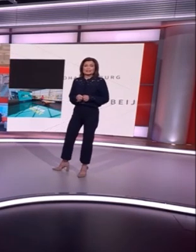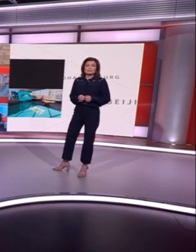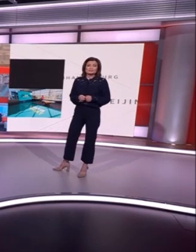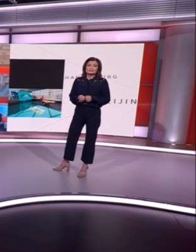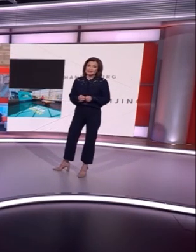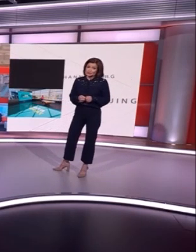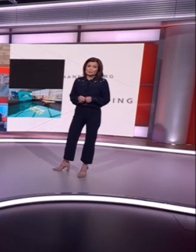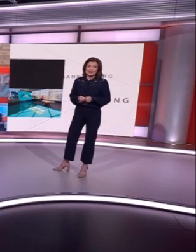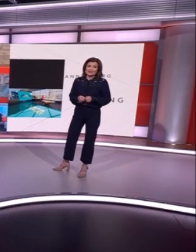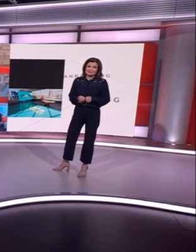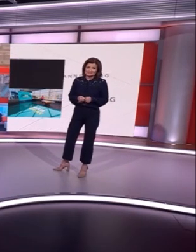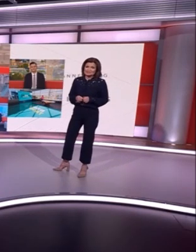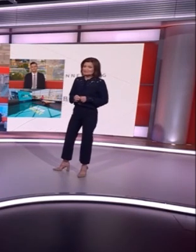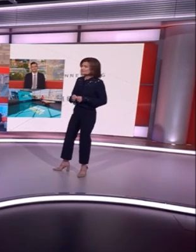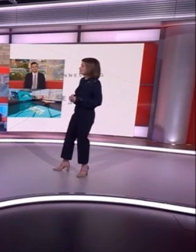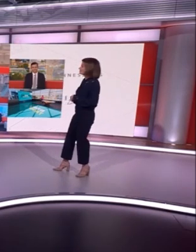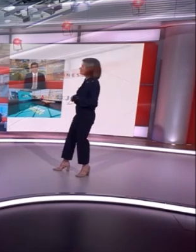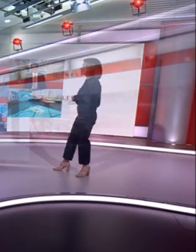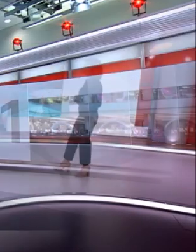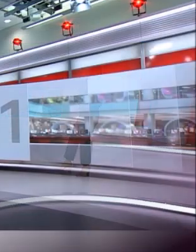And from the London team, it's goodbye.